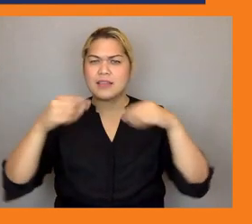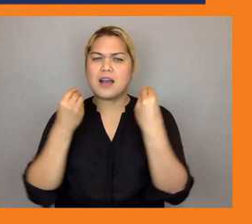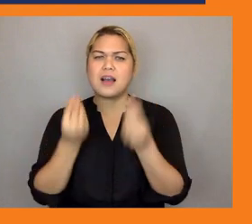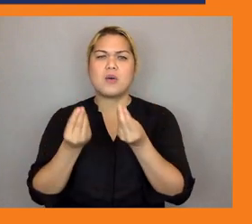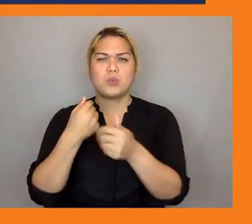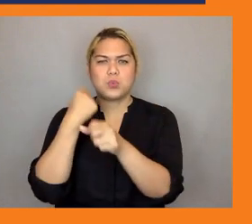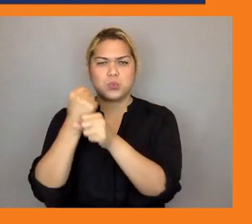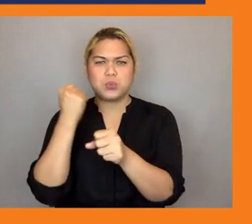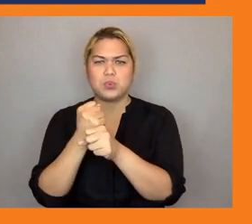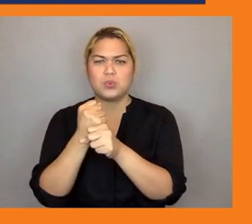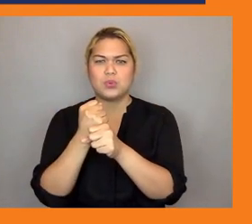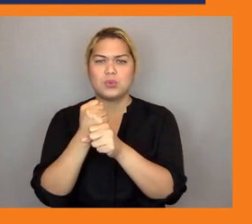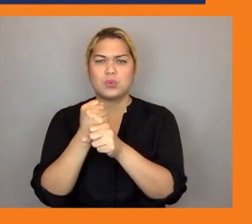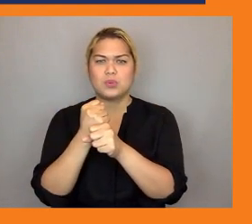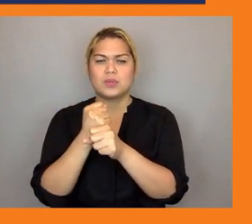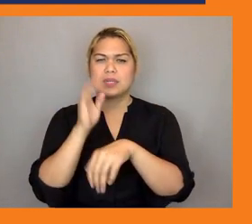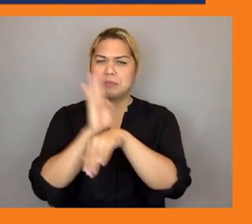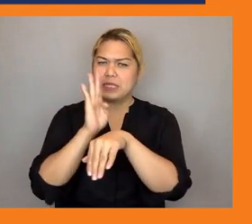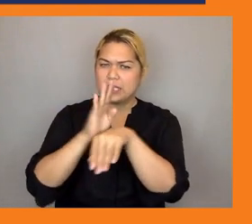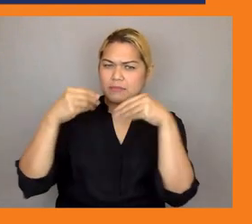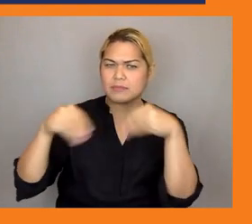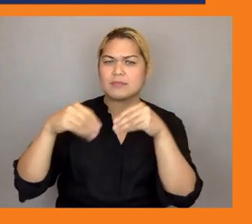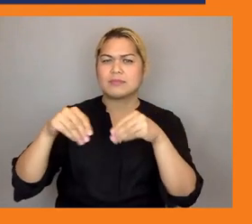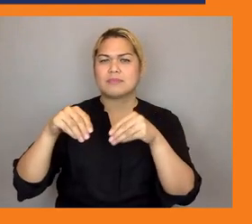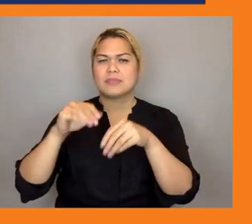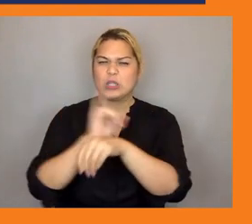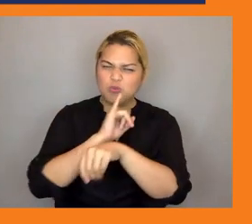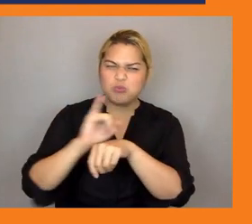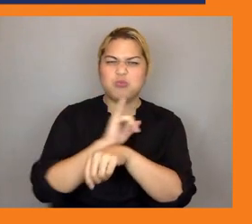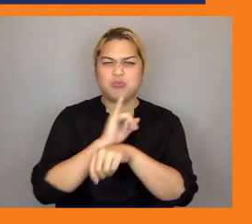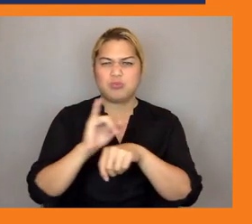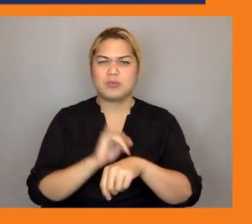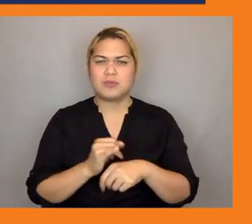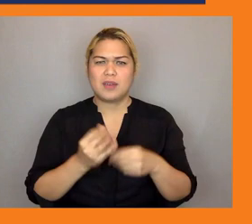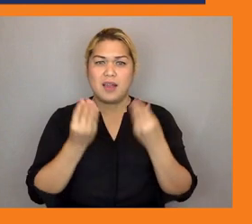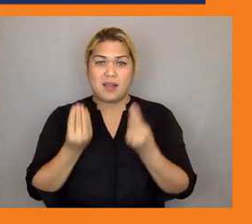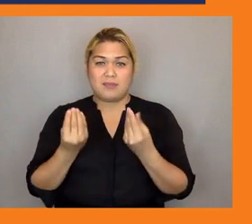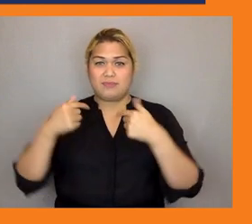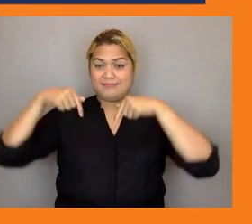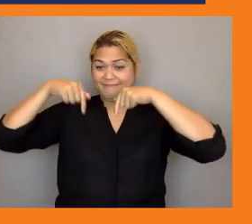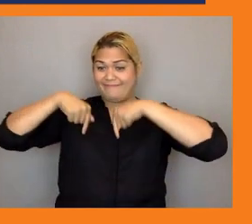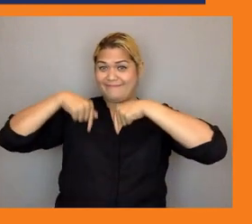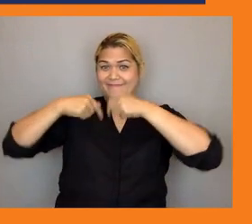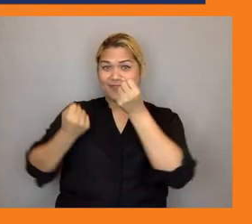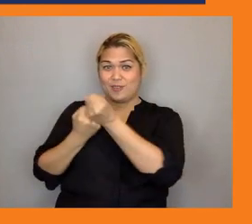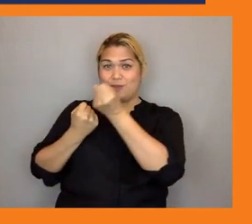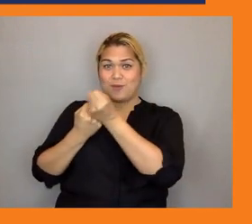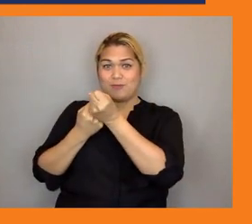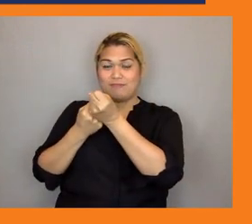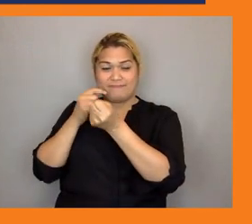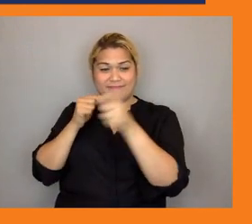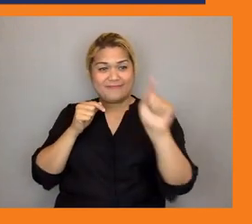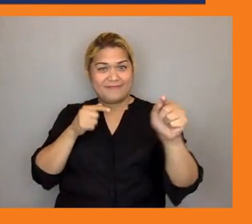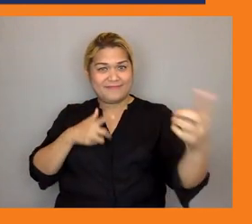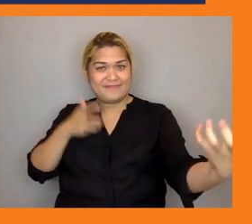impacted what type of enabling support can we do now to create future opportunities so i think if those parallel